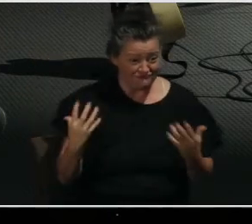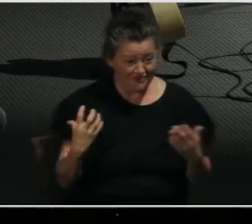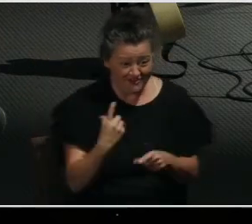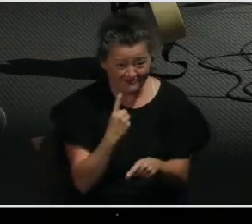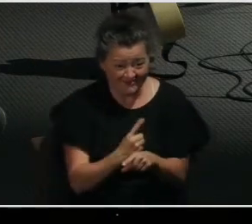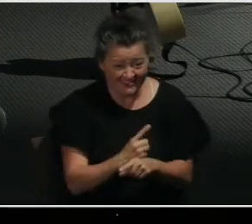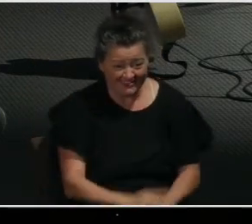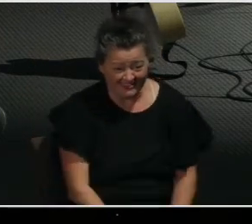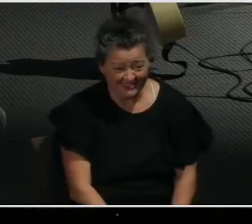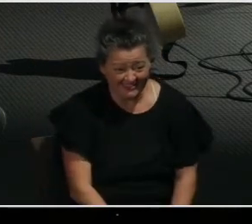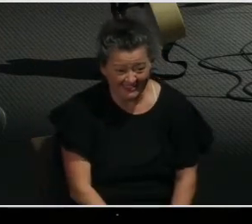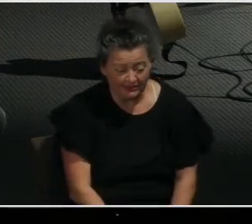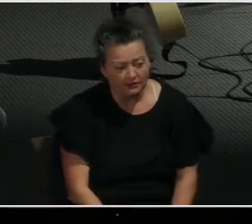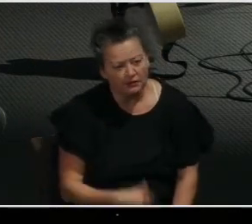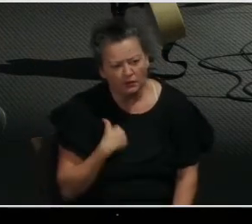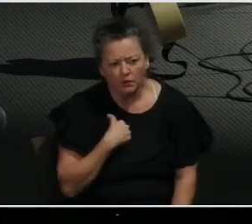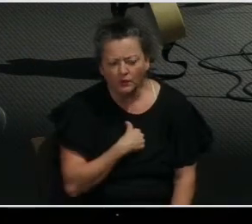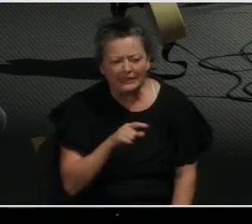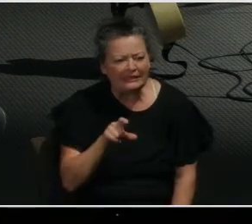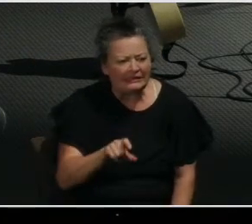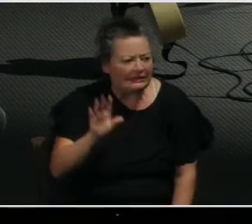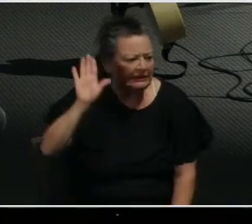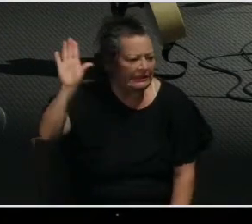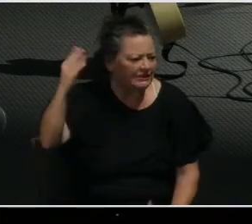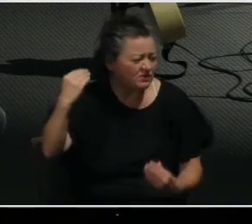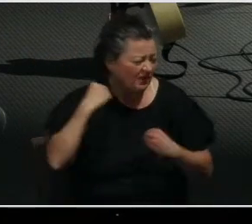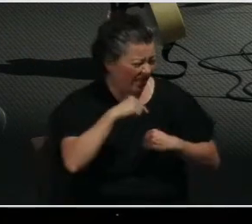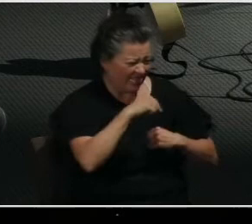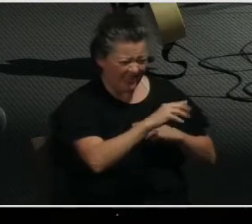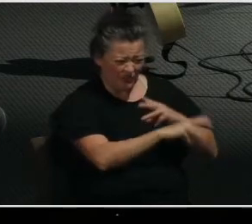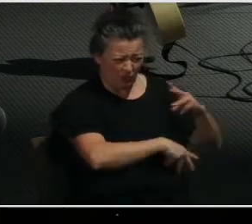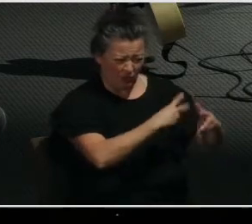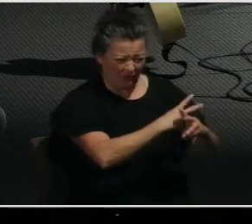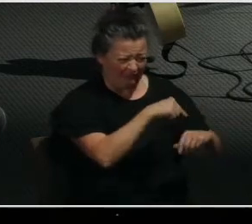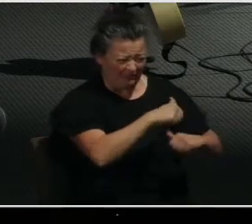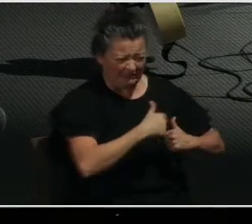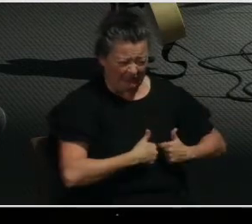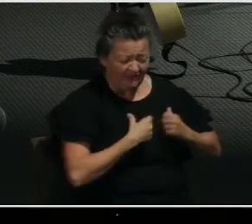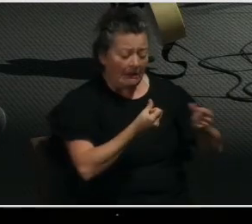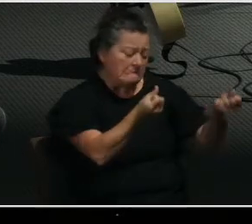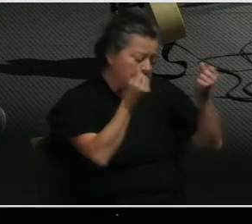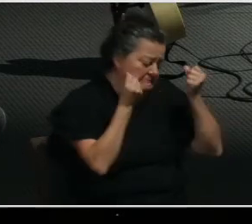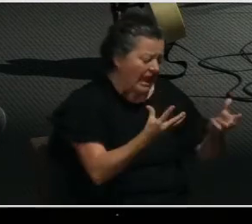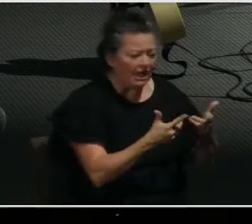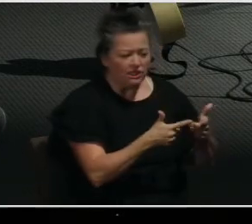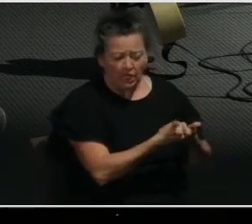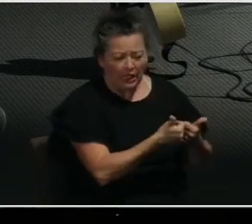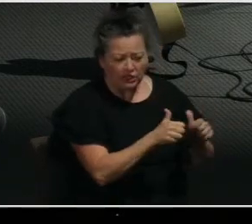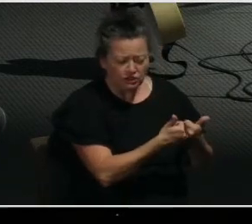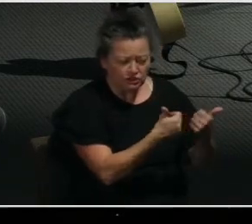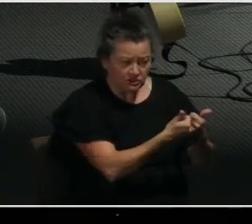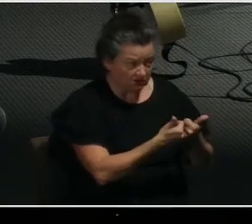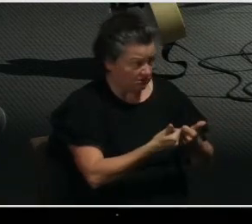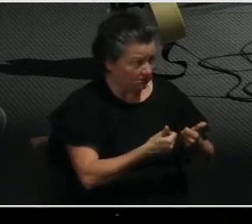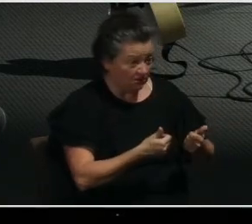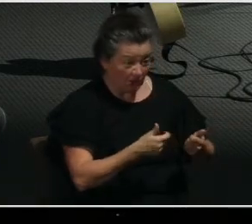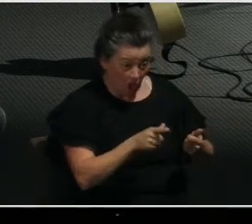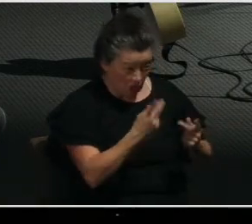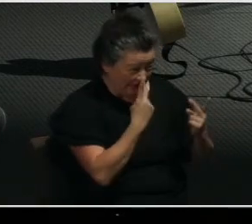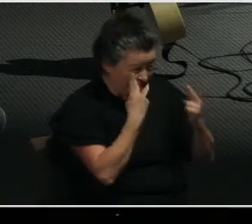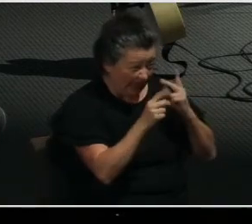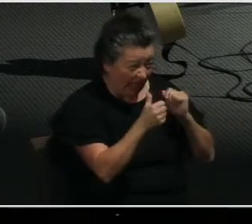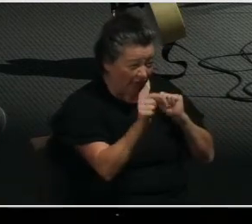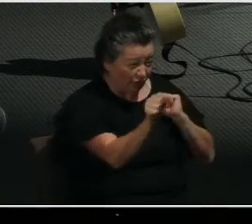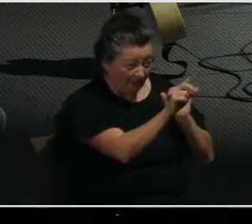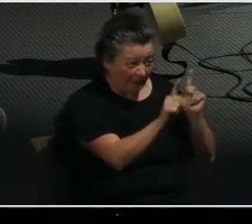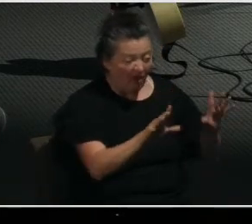need strength from God to deal with life's challenges. Would anyone like strength to continue as a Christian when you see others around